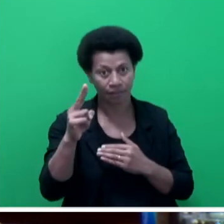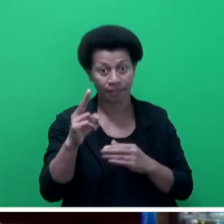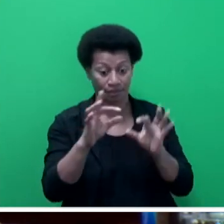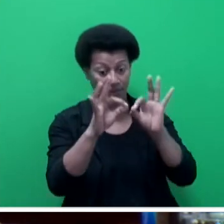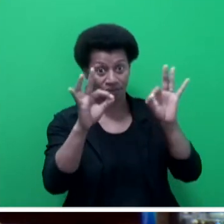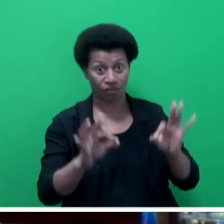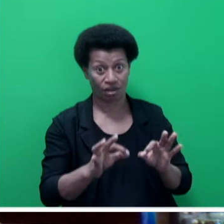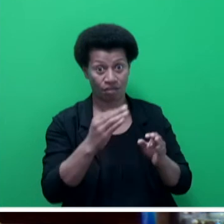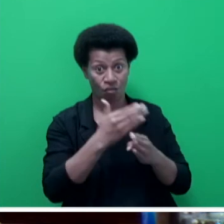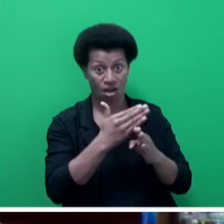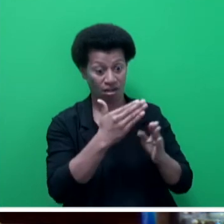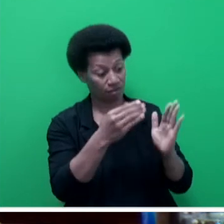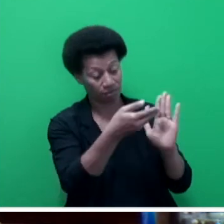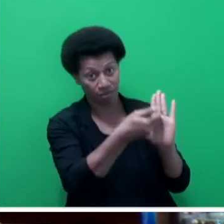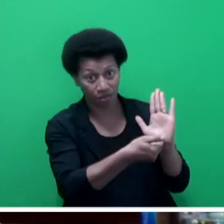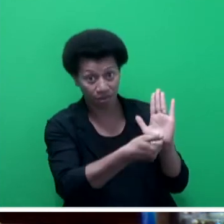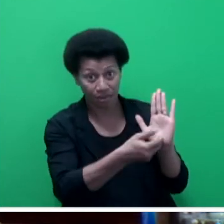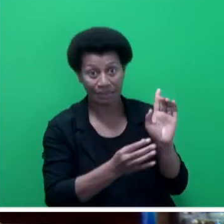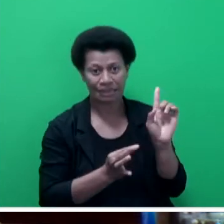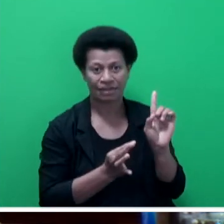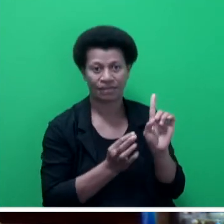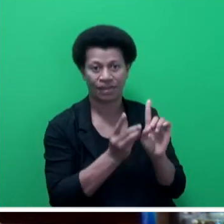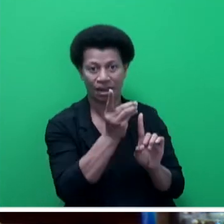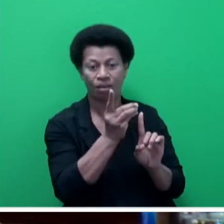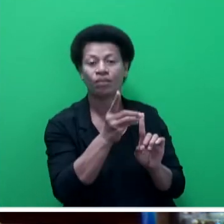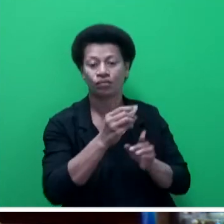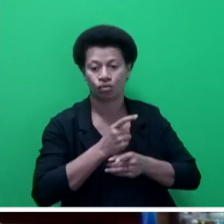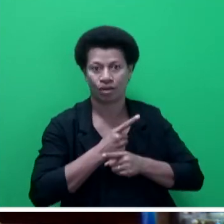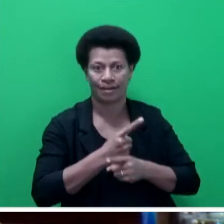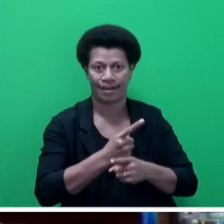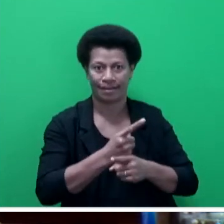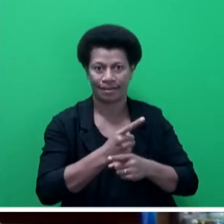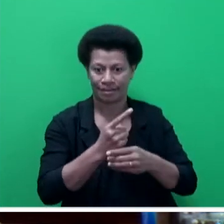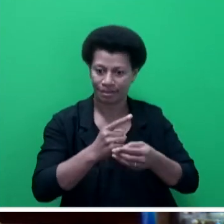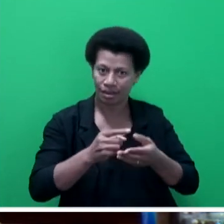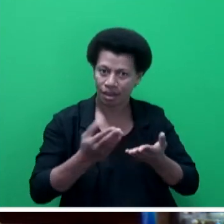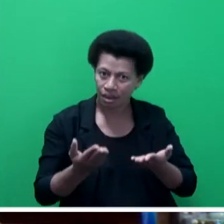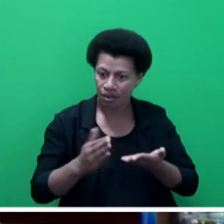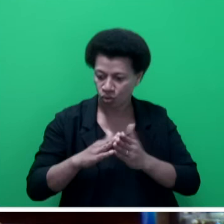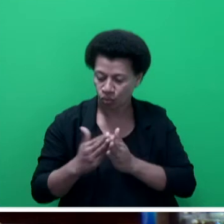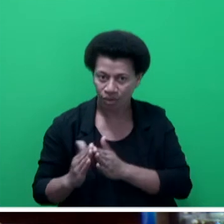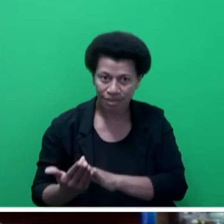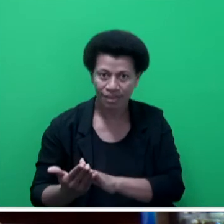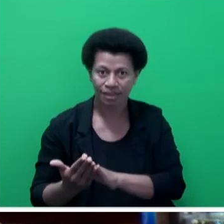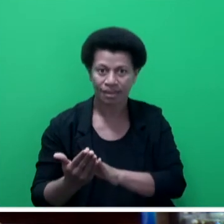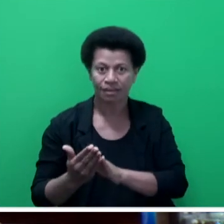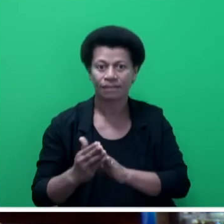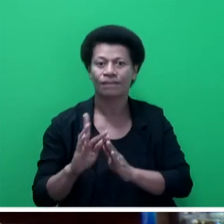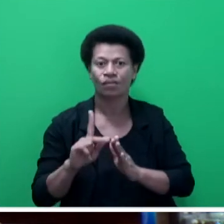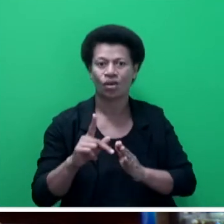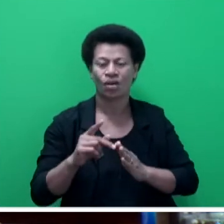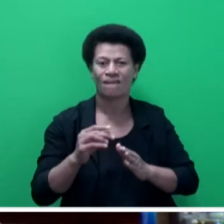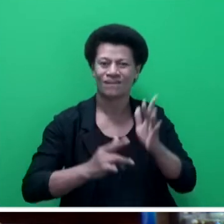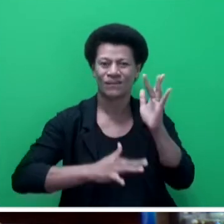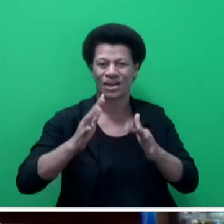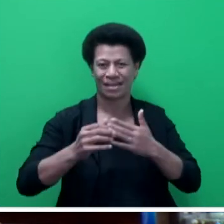has been developed to provide guidance on the roles and activities of communities towards fire safety and